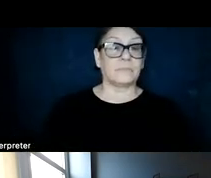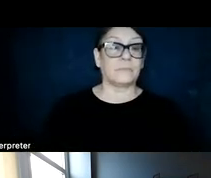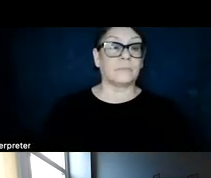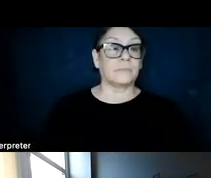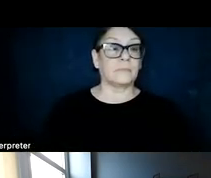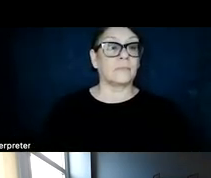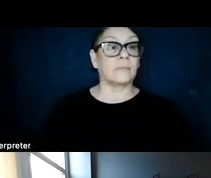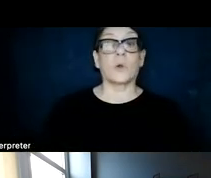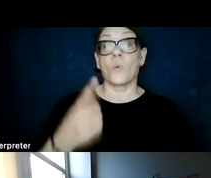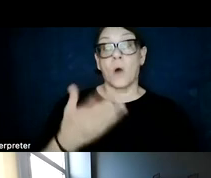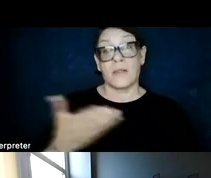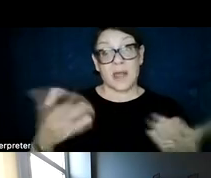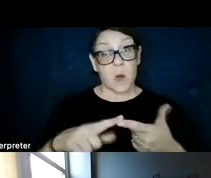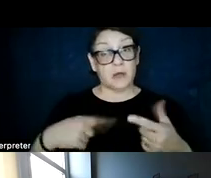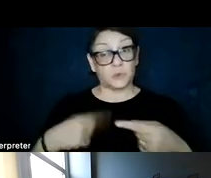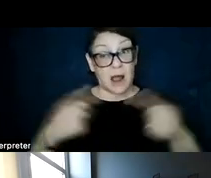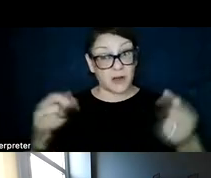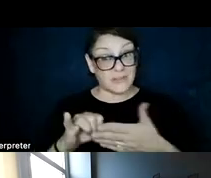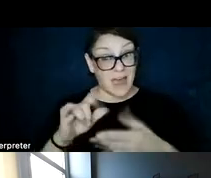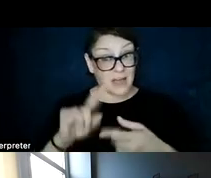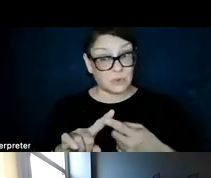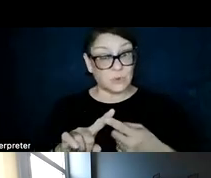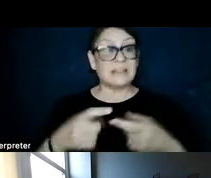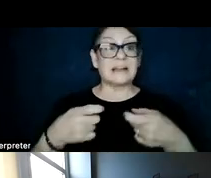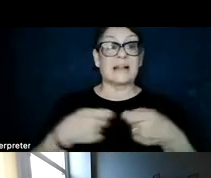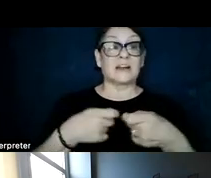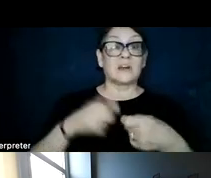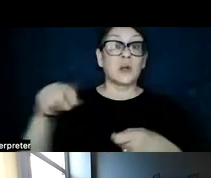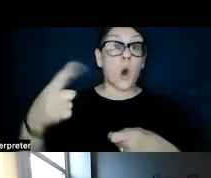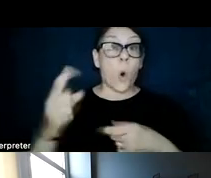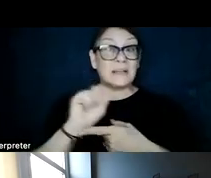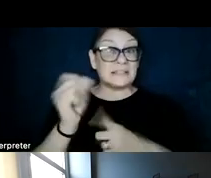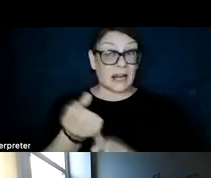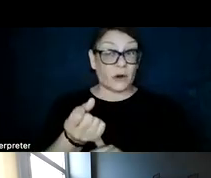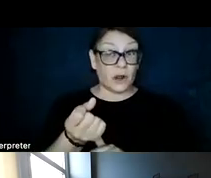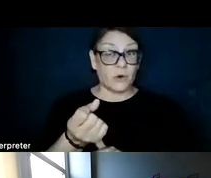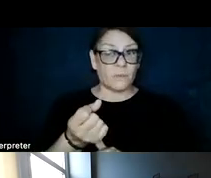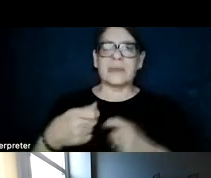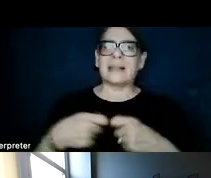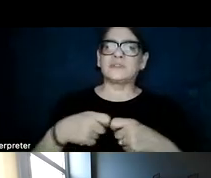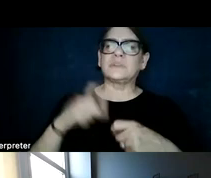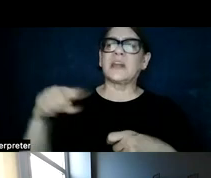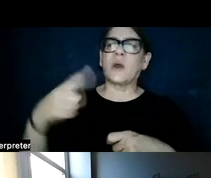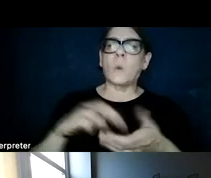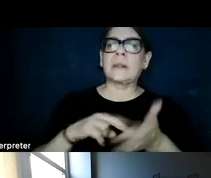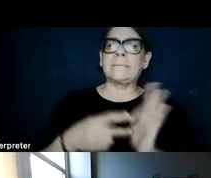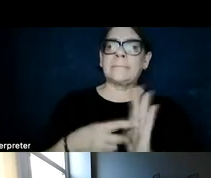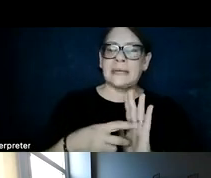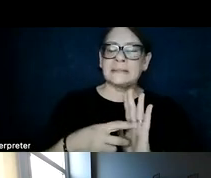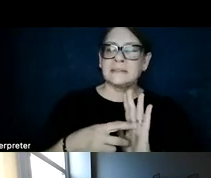One thing I'll contrast that to is an electricity-only scenario. So electricity-only is basically